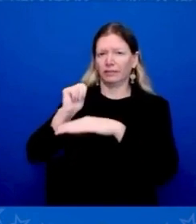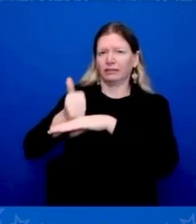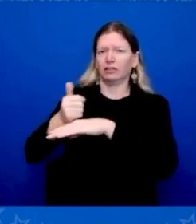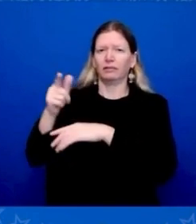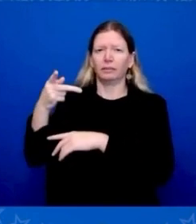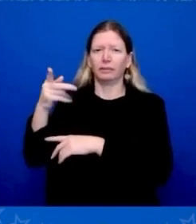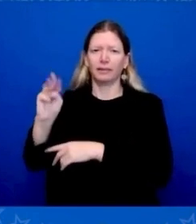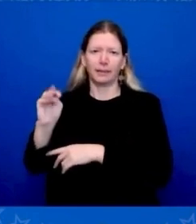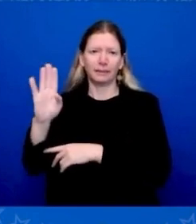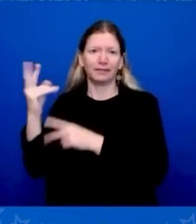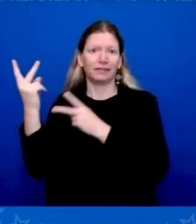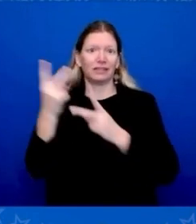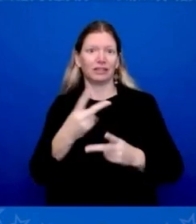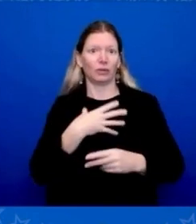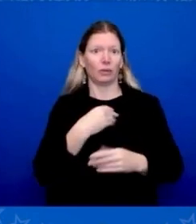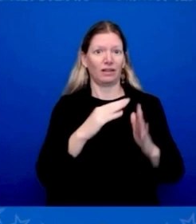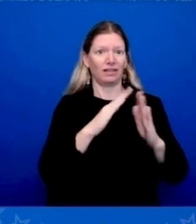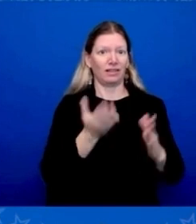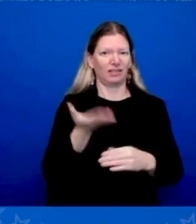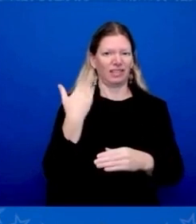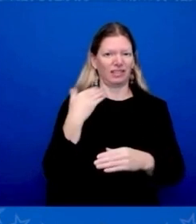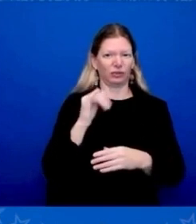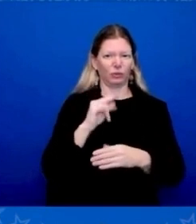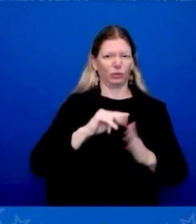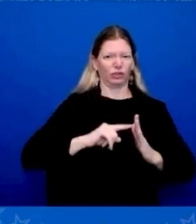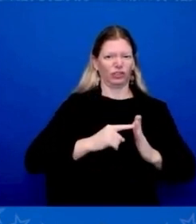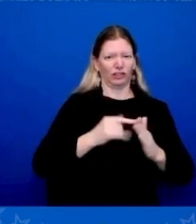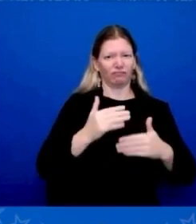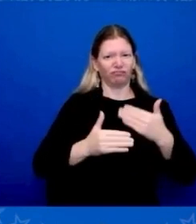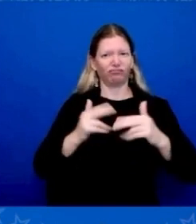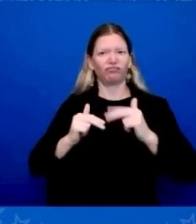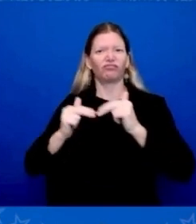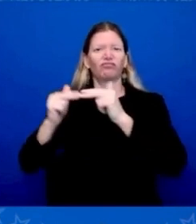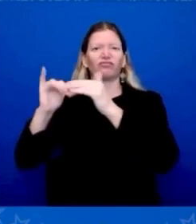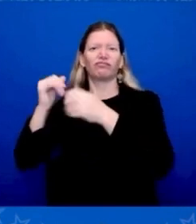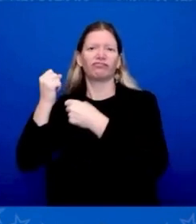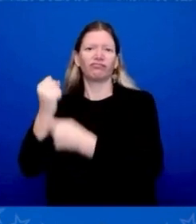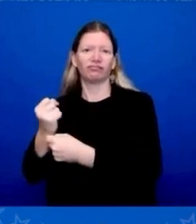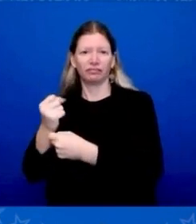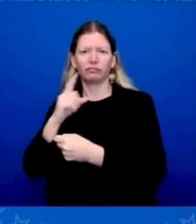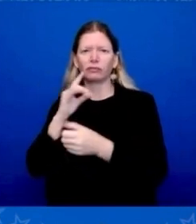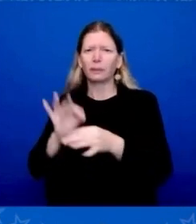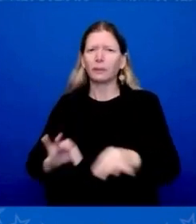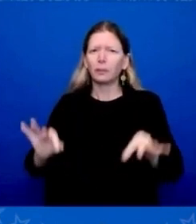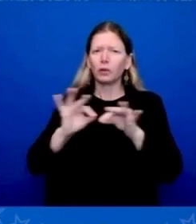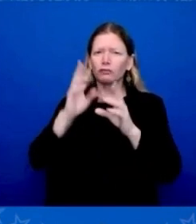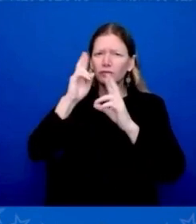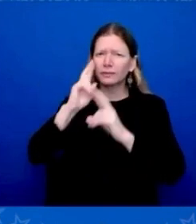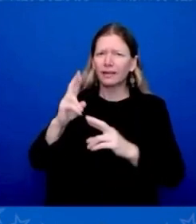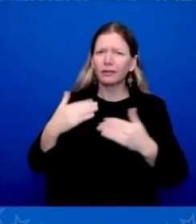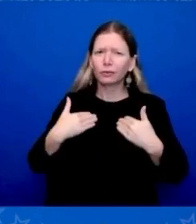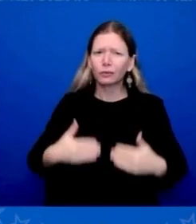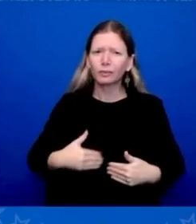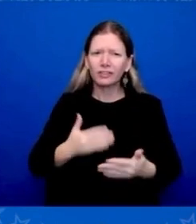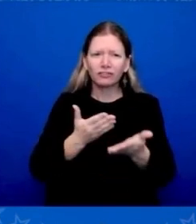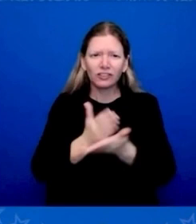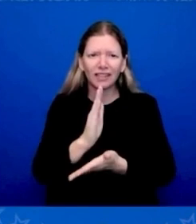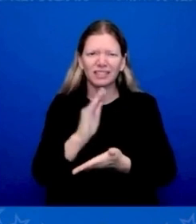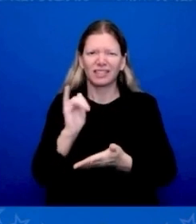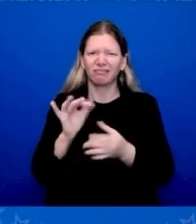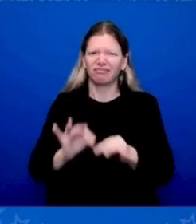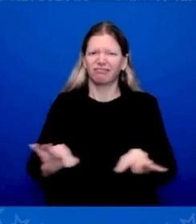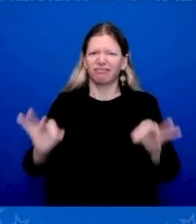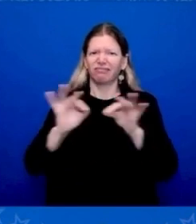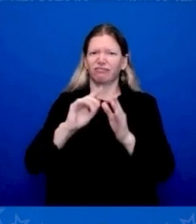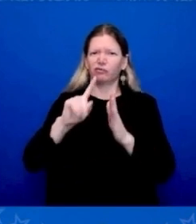role the civil society and the free press have in building a strong and prosperous country with Mr. Modi. And we've